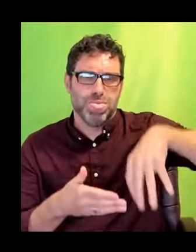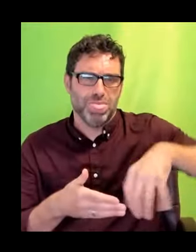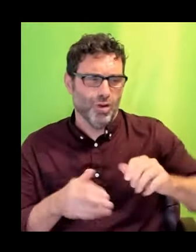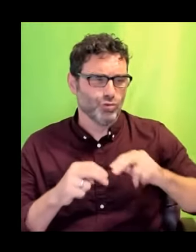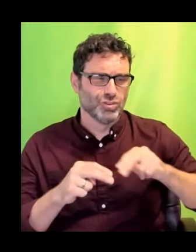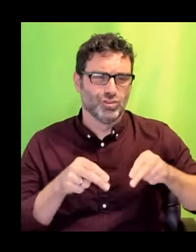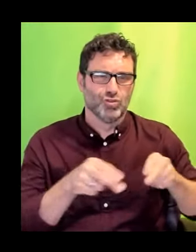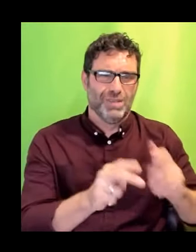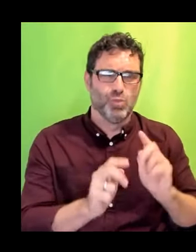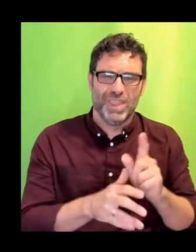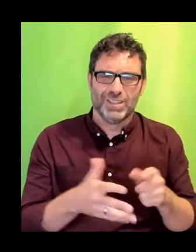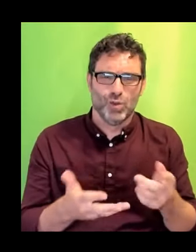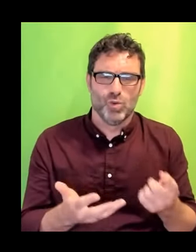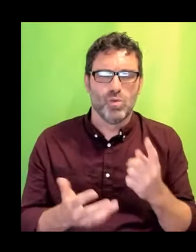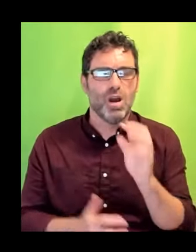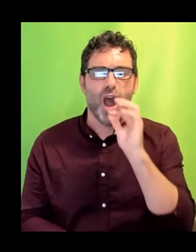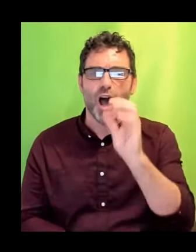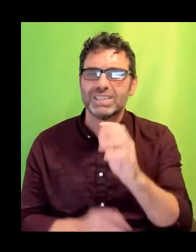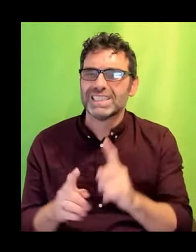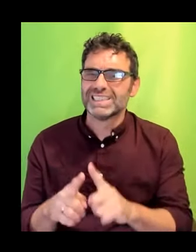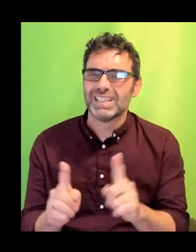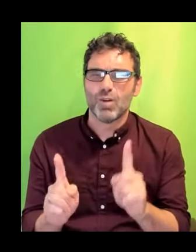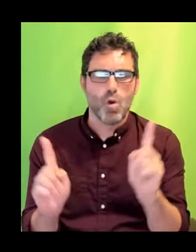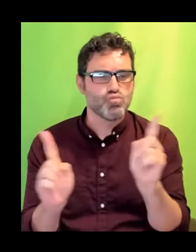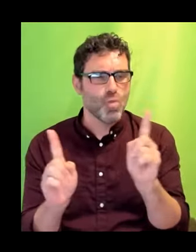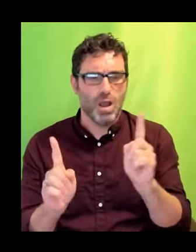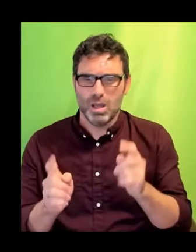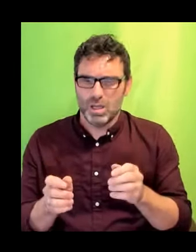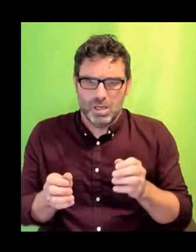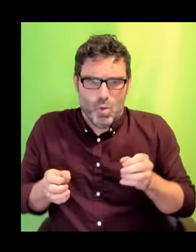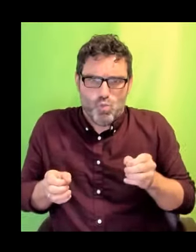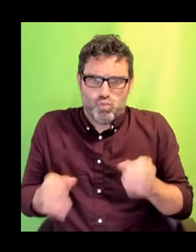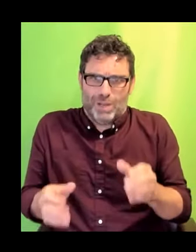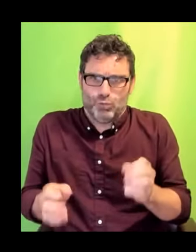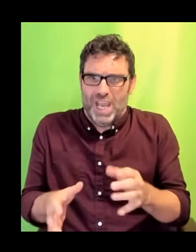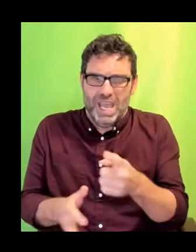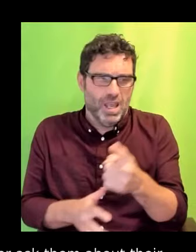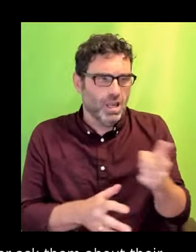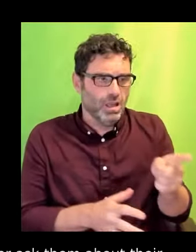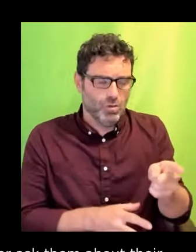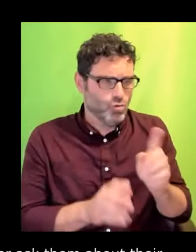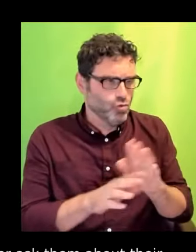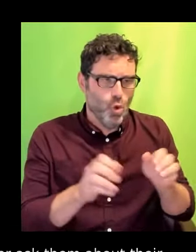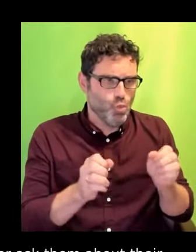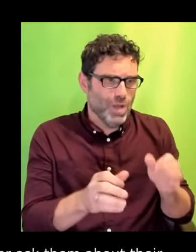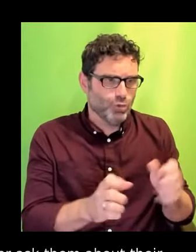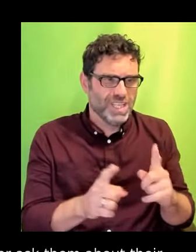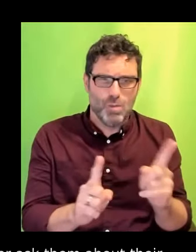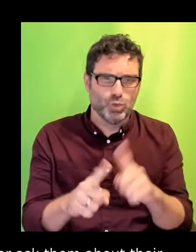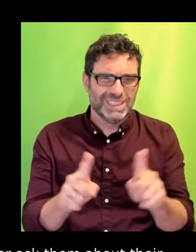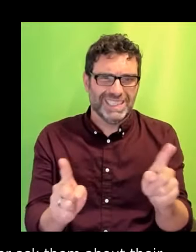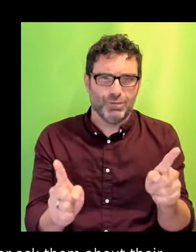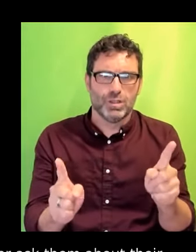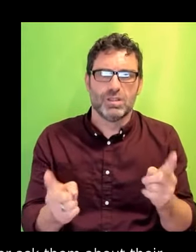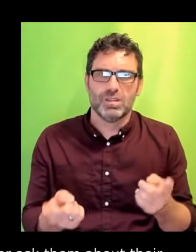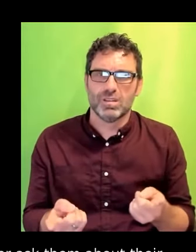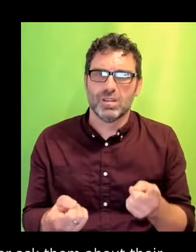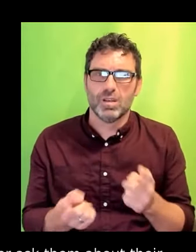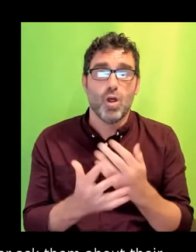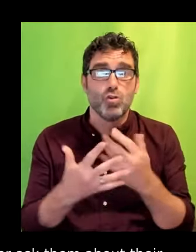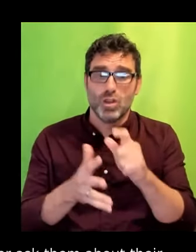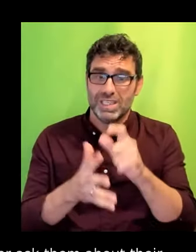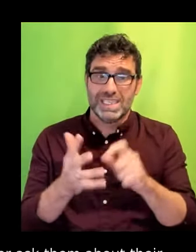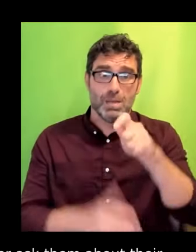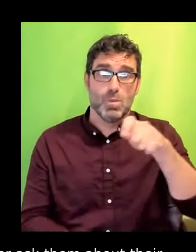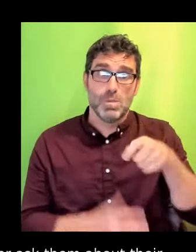about their pain. A lot of disabled people are in pain a lot of the time. Do we see it on TV? Rarely. Or better